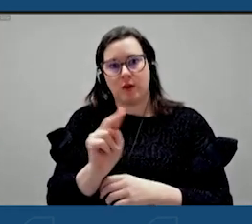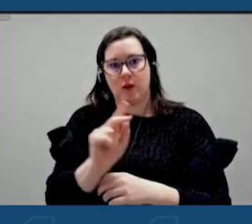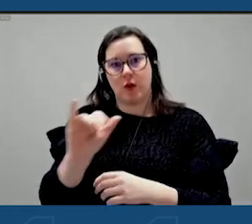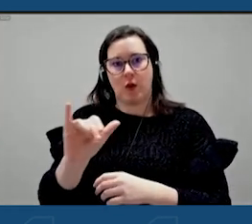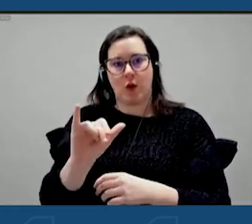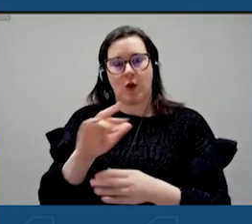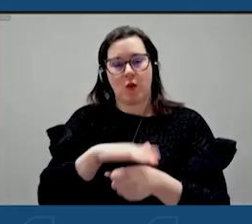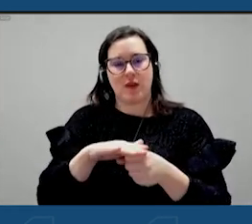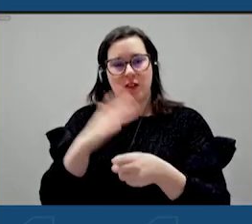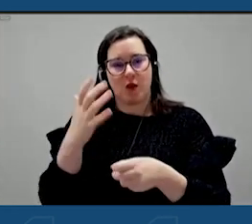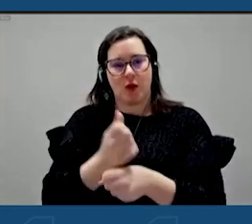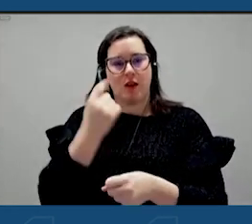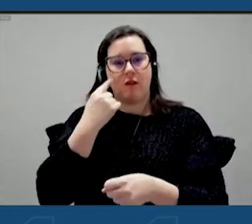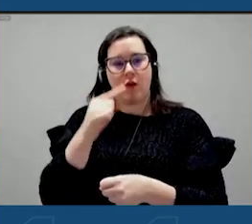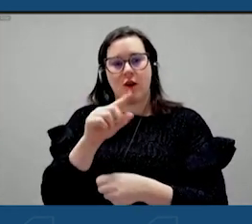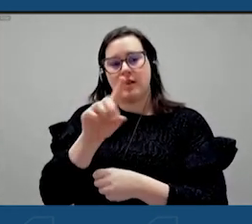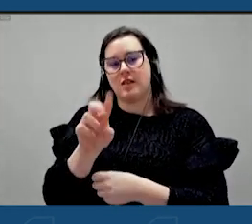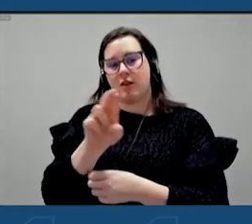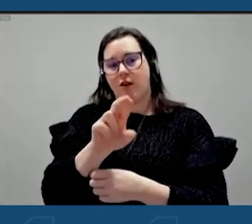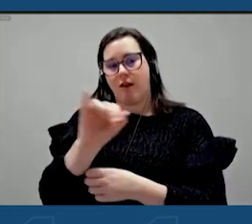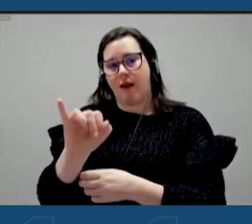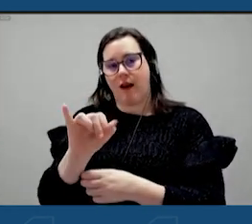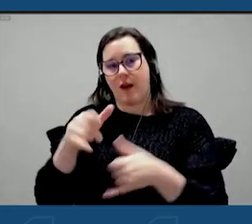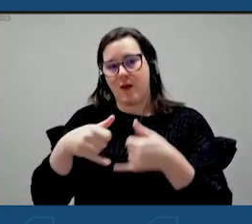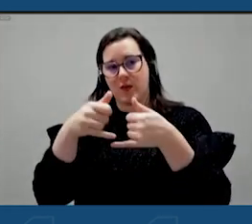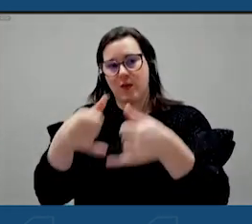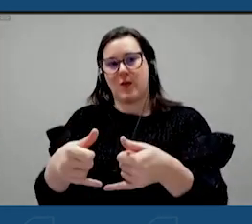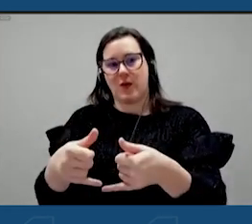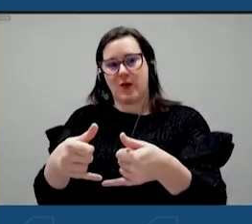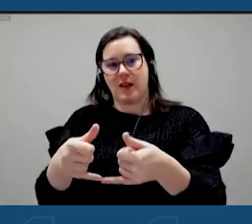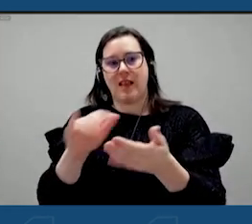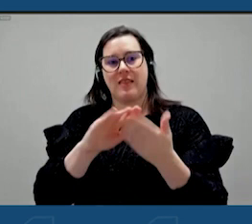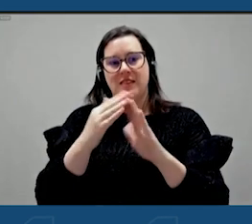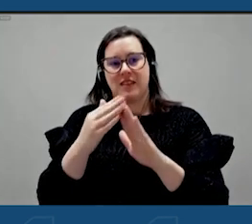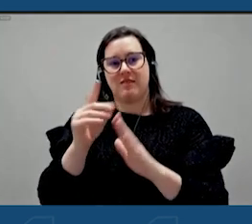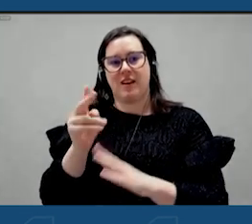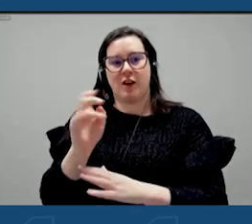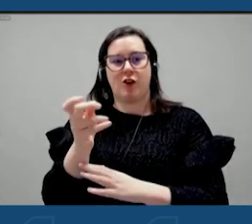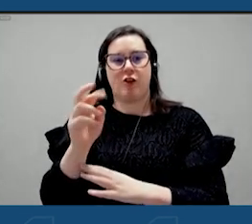of the DRI award, the city of Dunkirk. Again, congratulations.